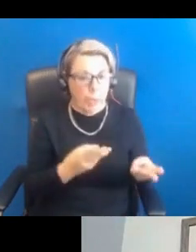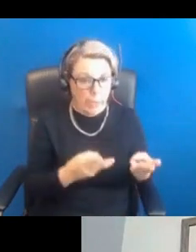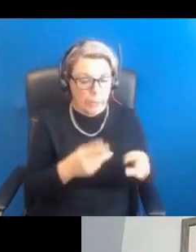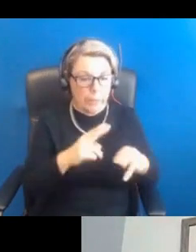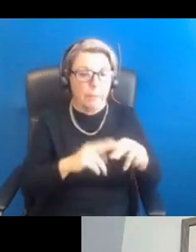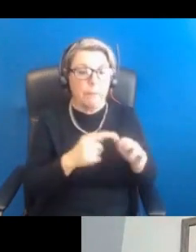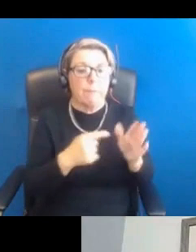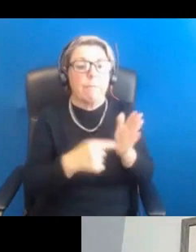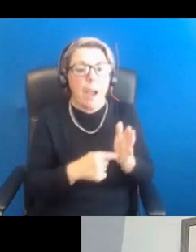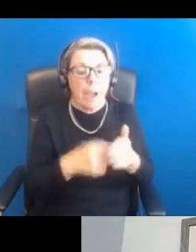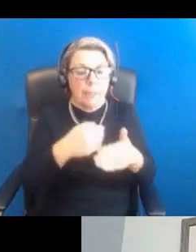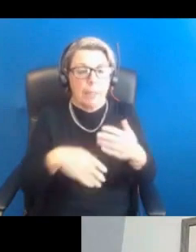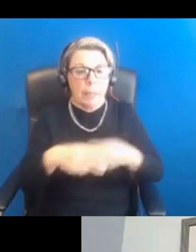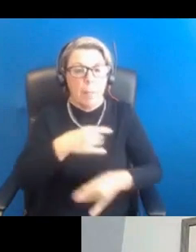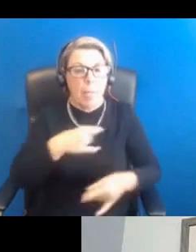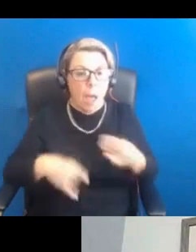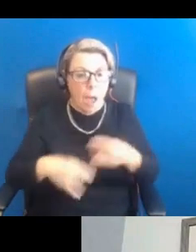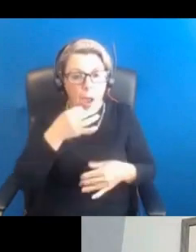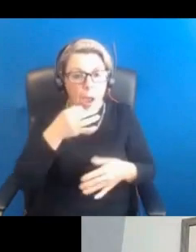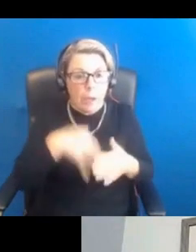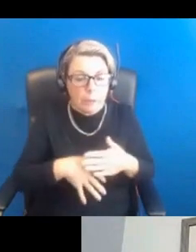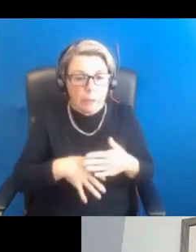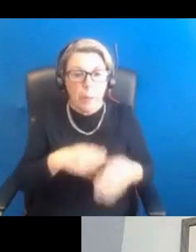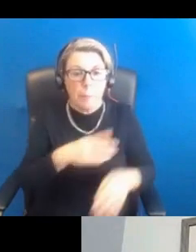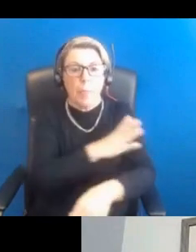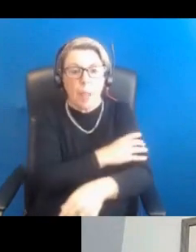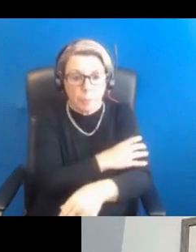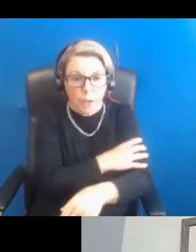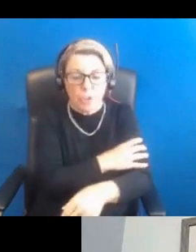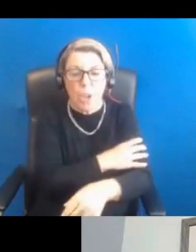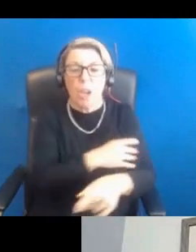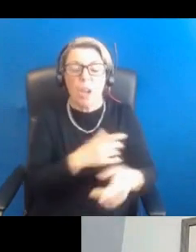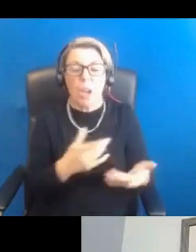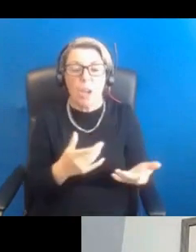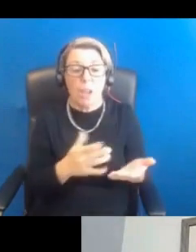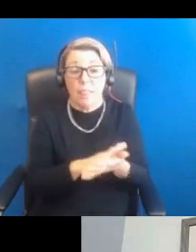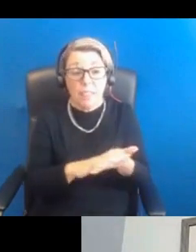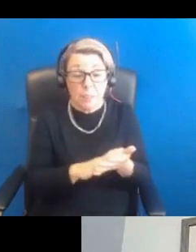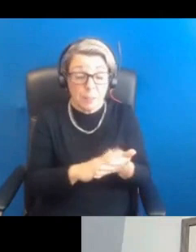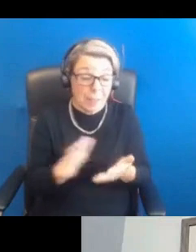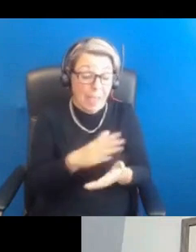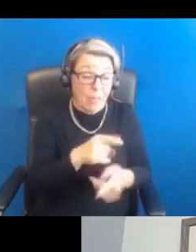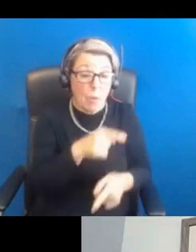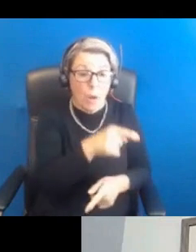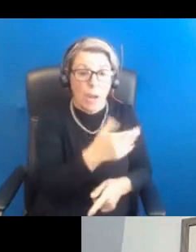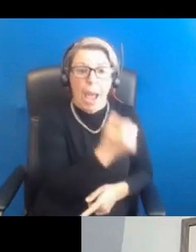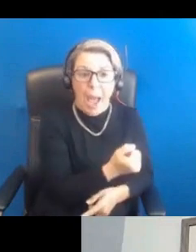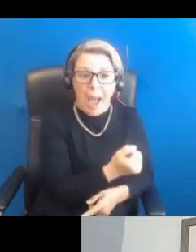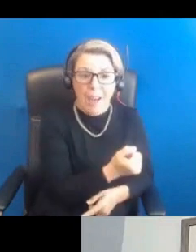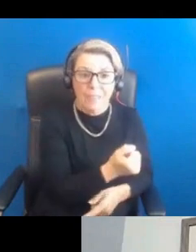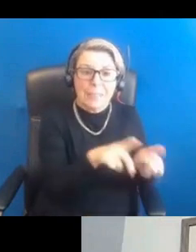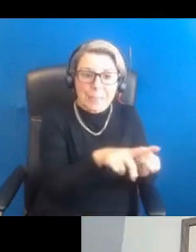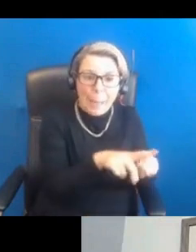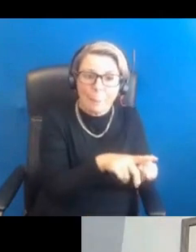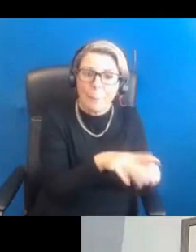the blood, increased problems with blood pressure. But that doesn't mean that everyone with polycystic ovarian syndrome is the